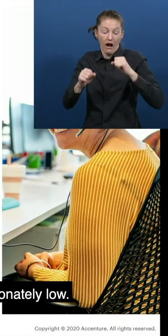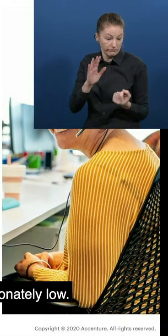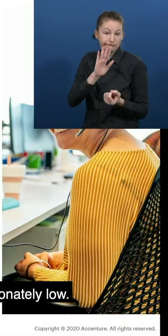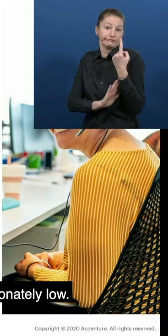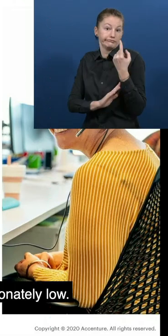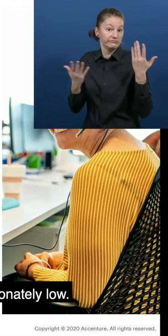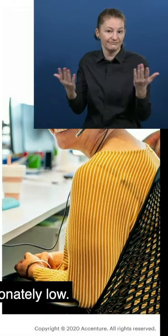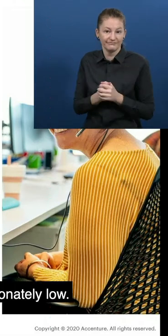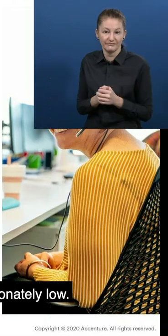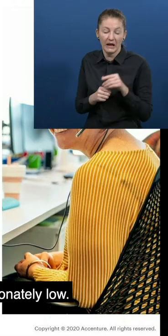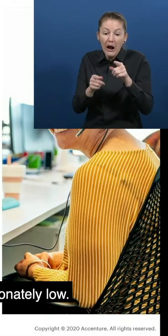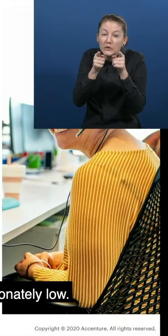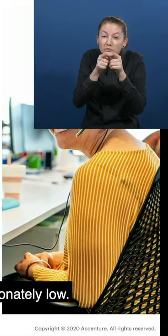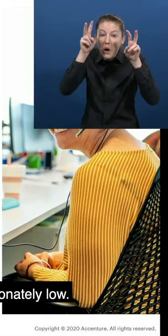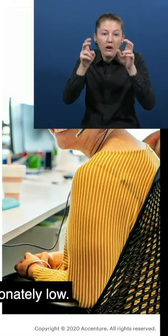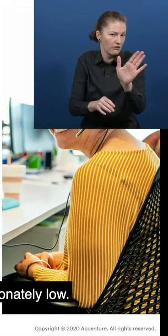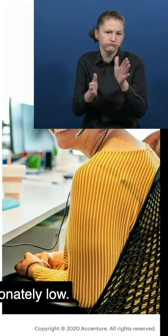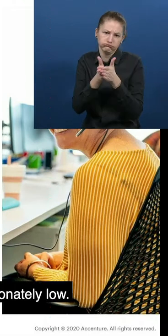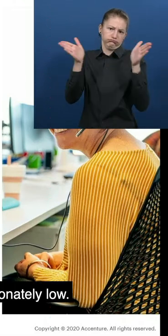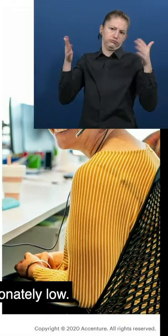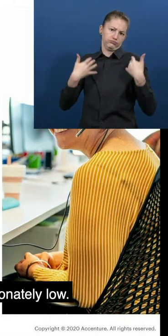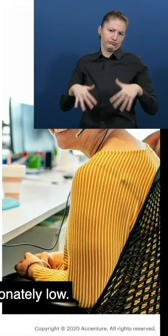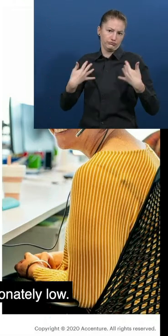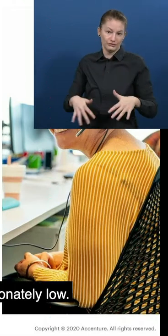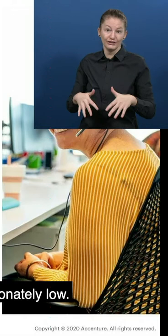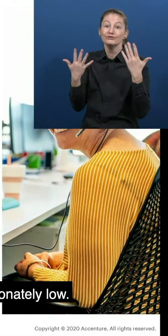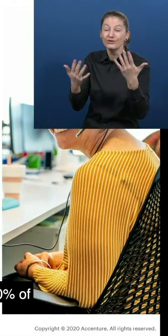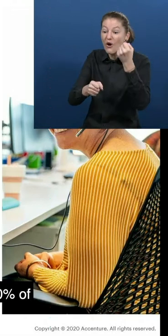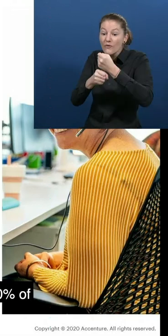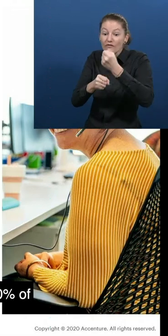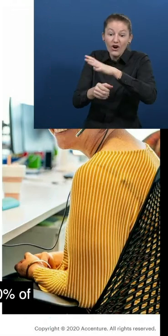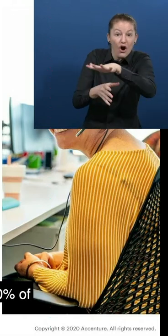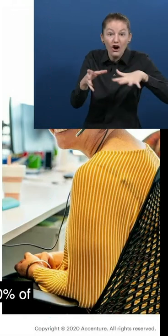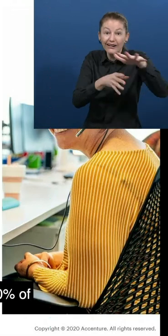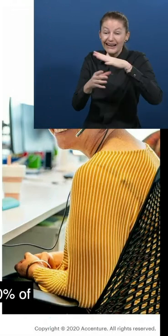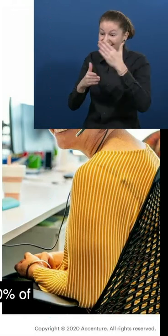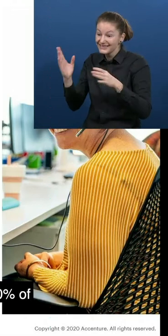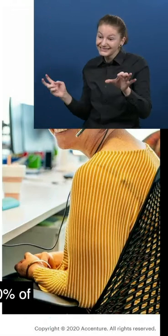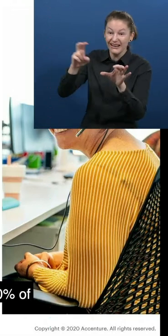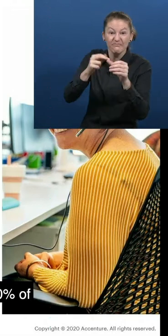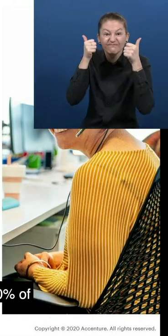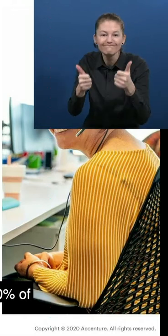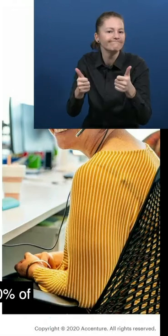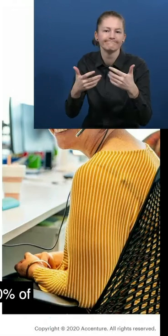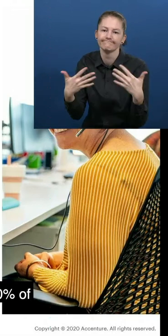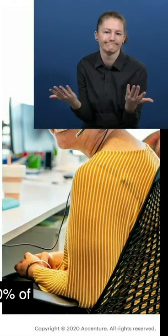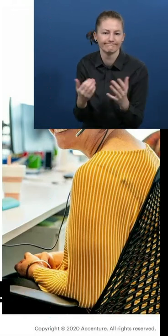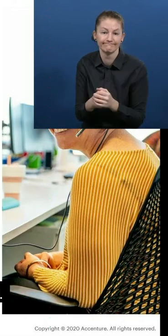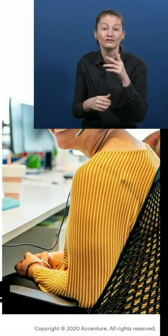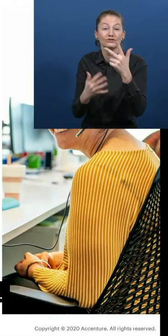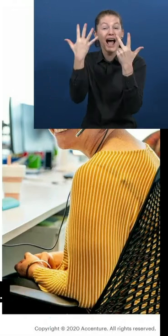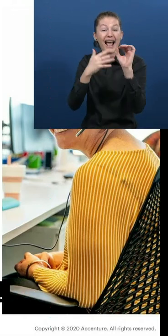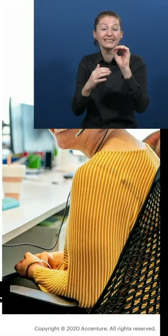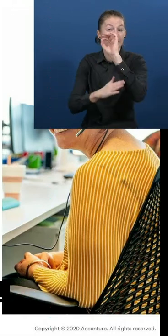And their participation in the workforce is disproportionately low. It's estimated that across the world, close to 80% of